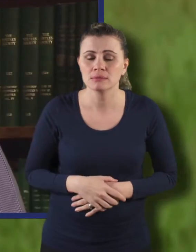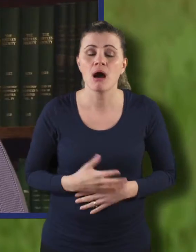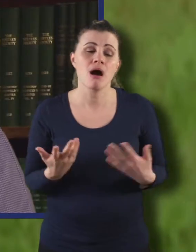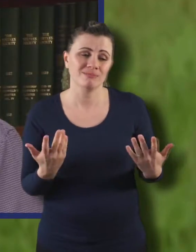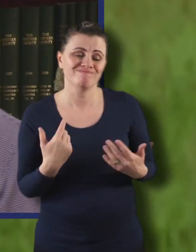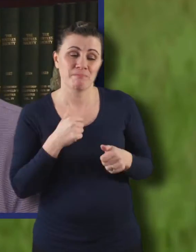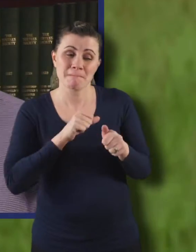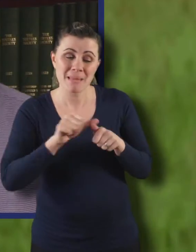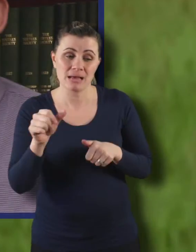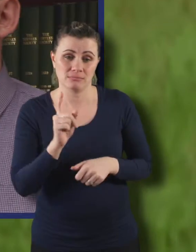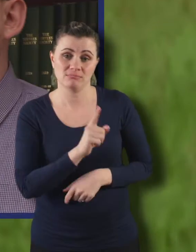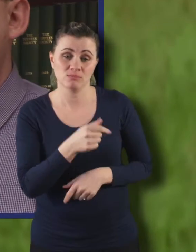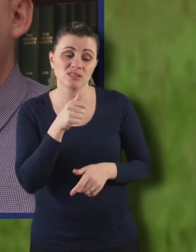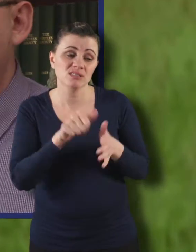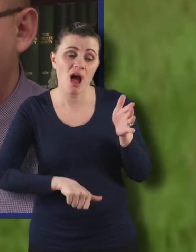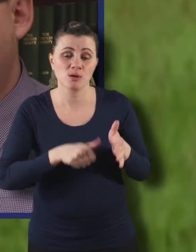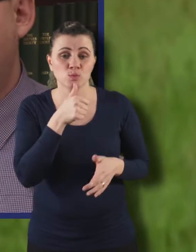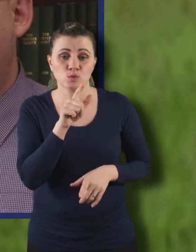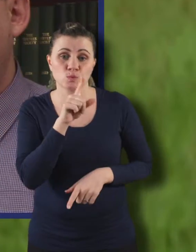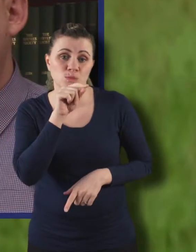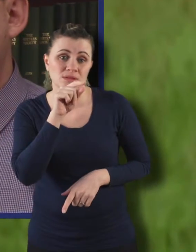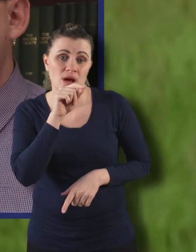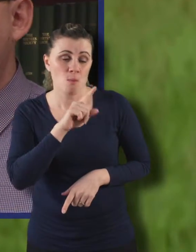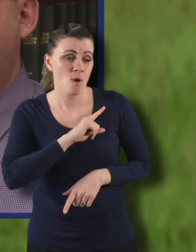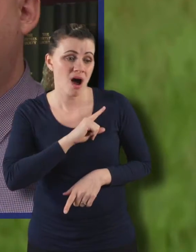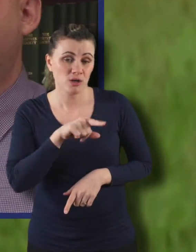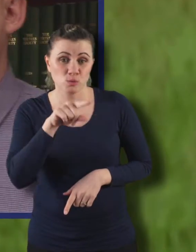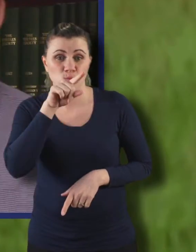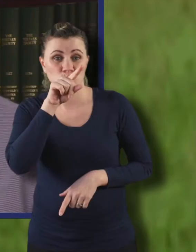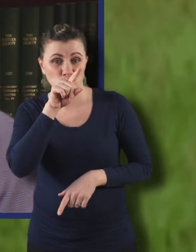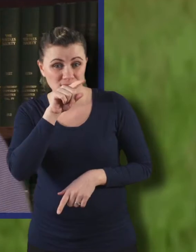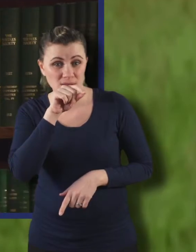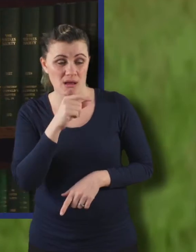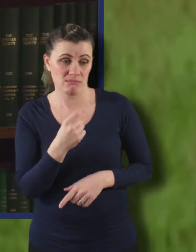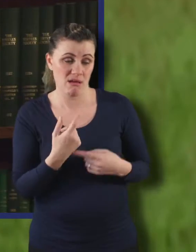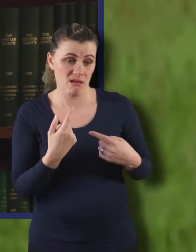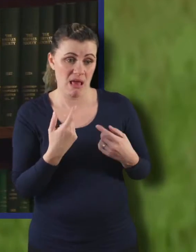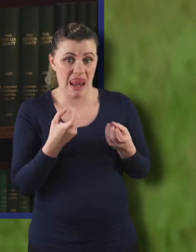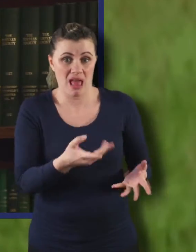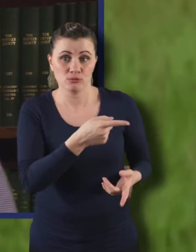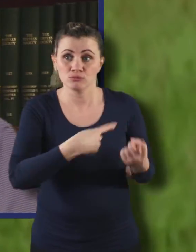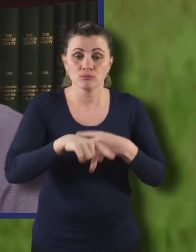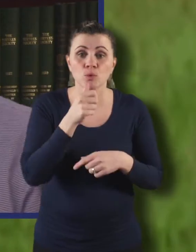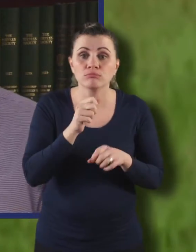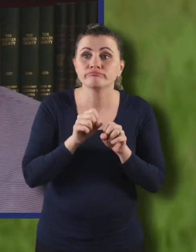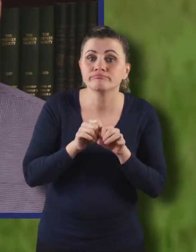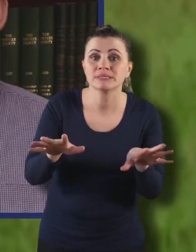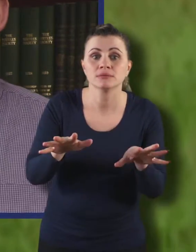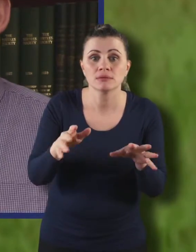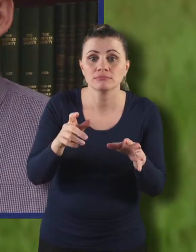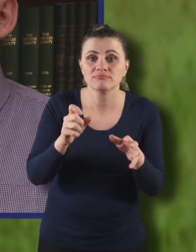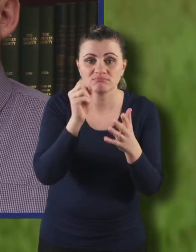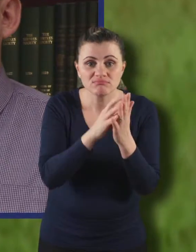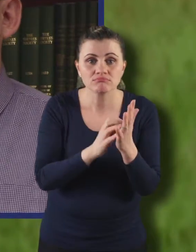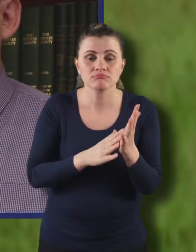The best advice I could give to you is to start with Twitter. Twitter does allow us a way of engaging with social media without putting too much